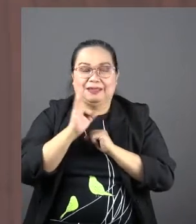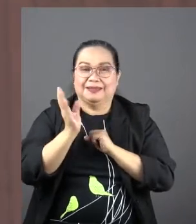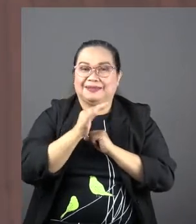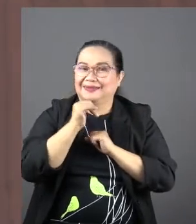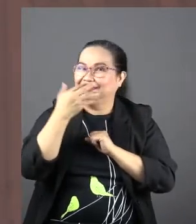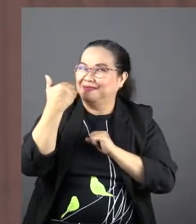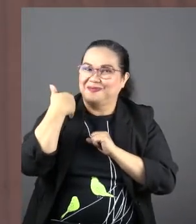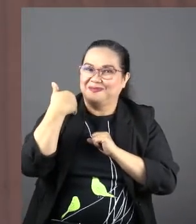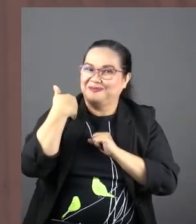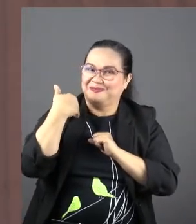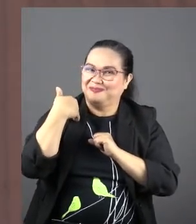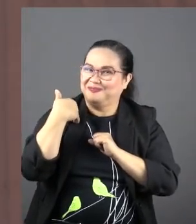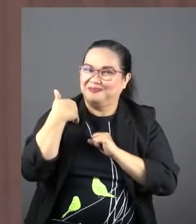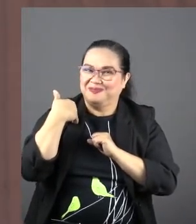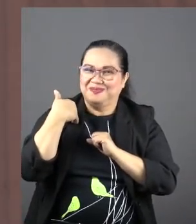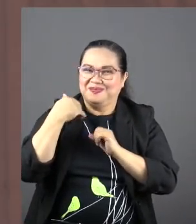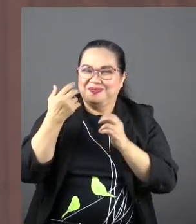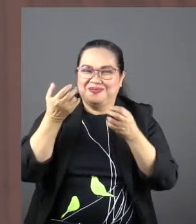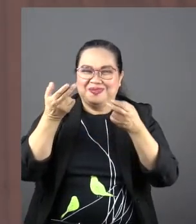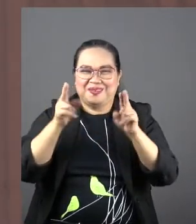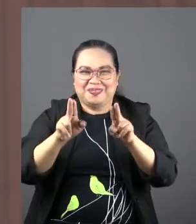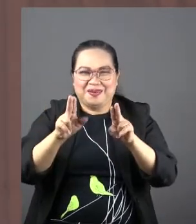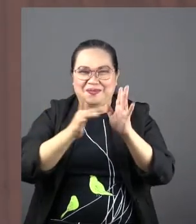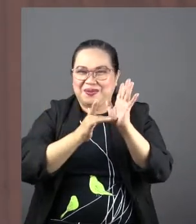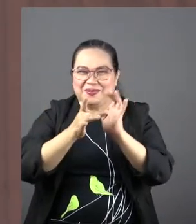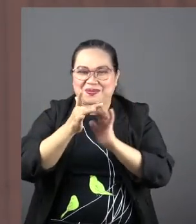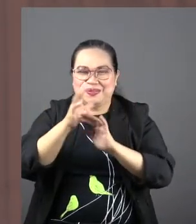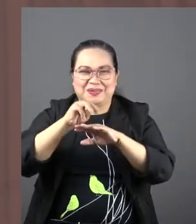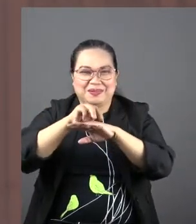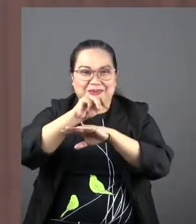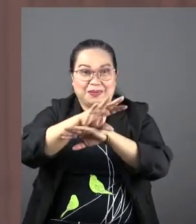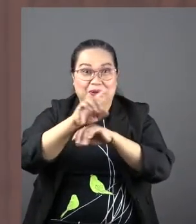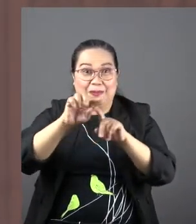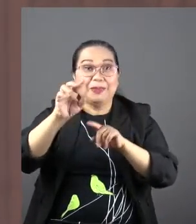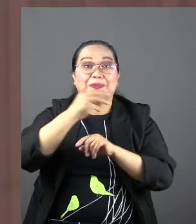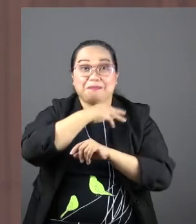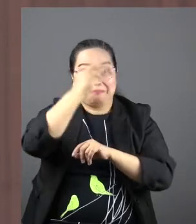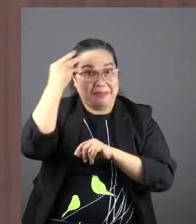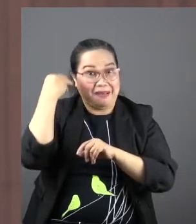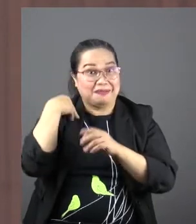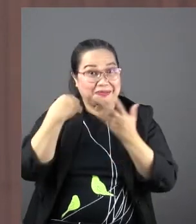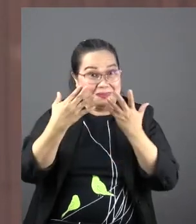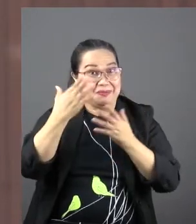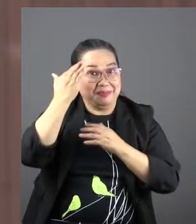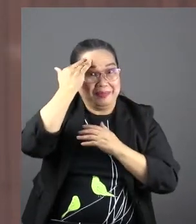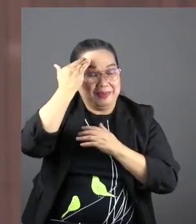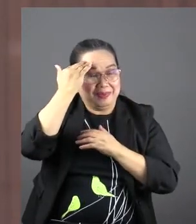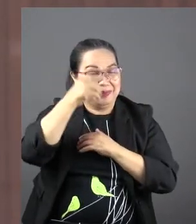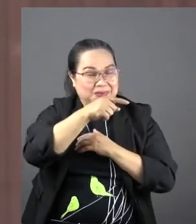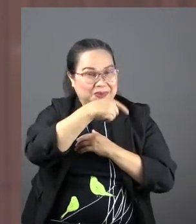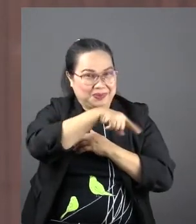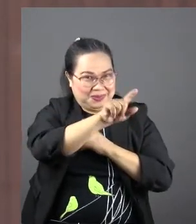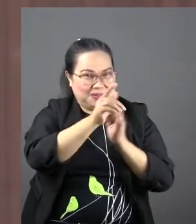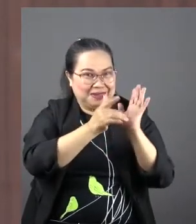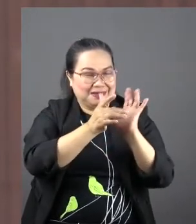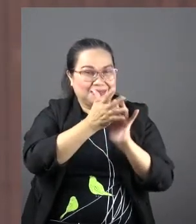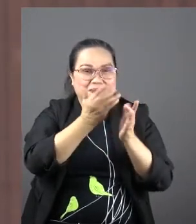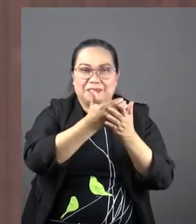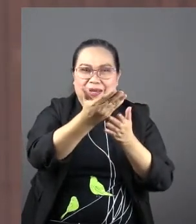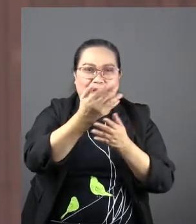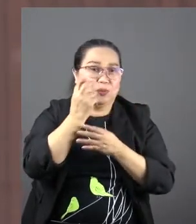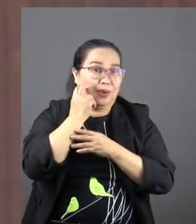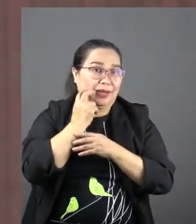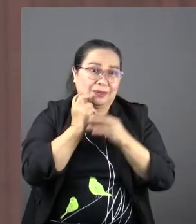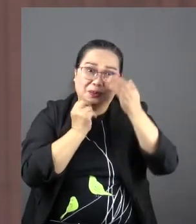not yet done any miracle. We don't know what was going on in Mary's mind. Jesus you go somewhere and buy wine we don't